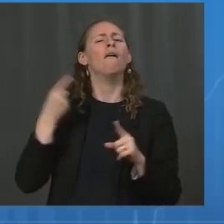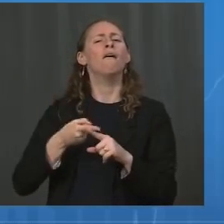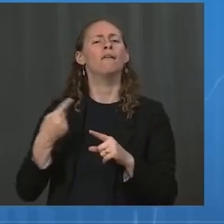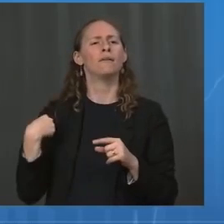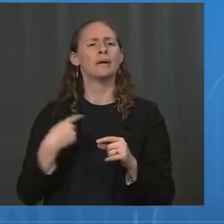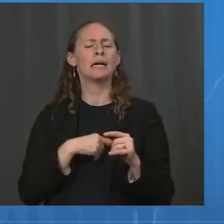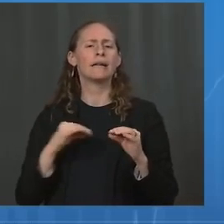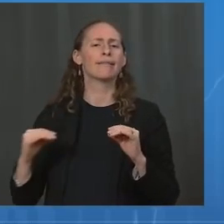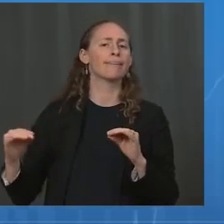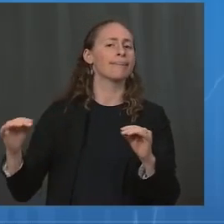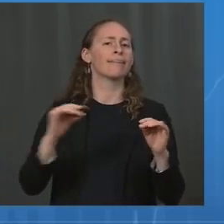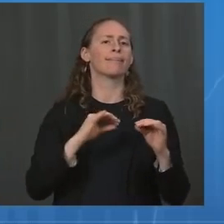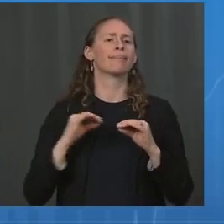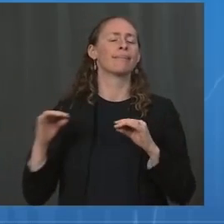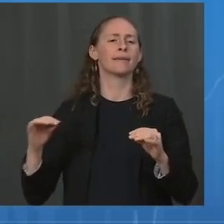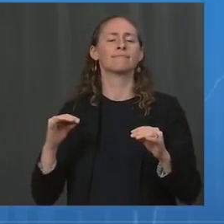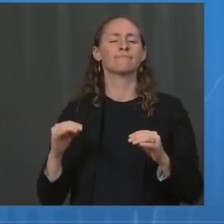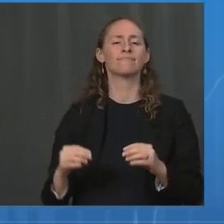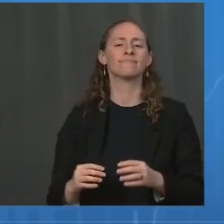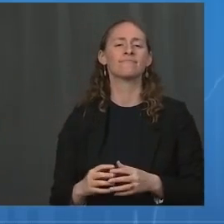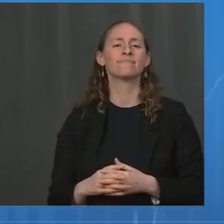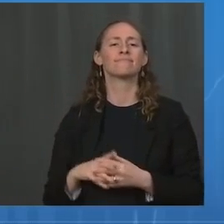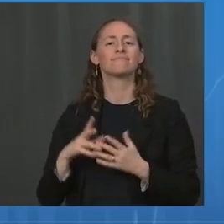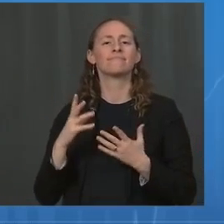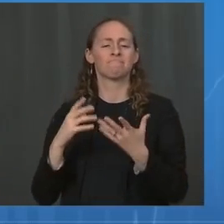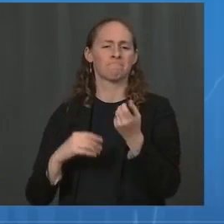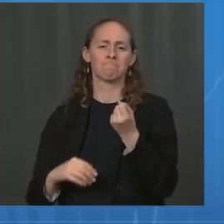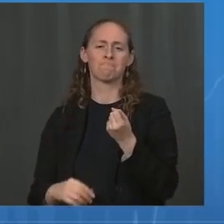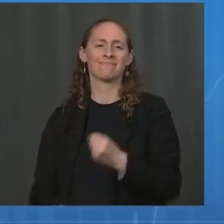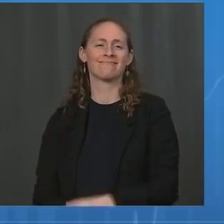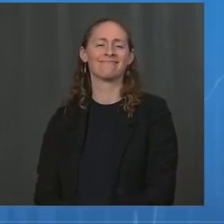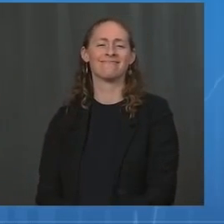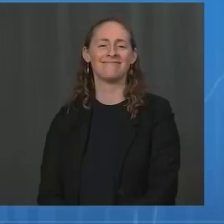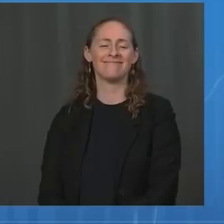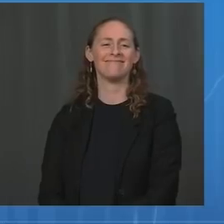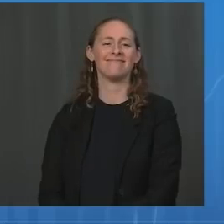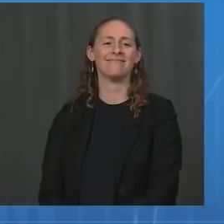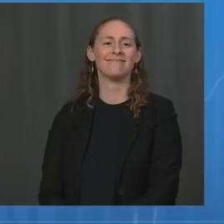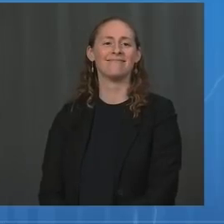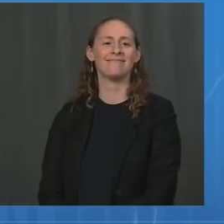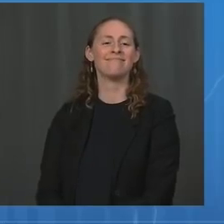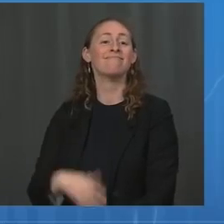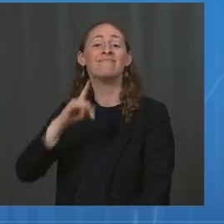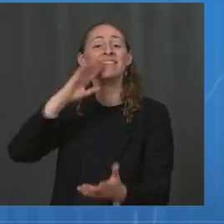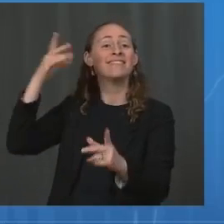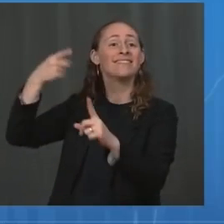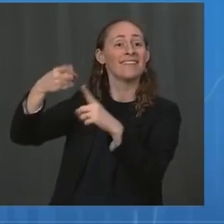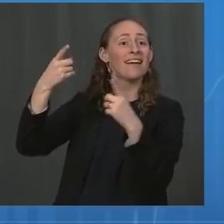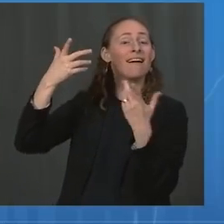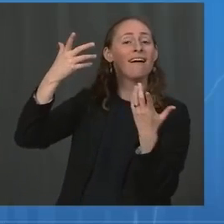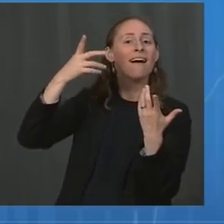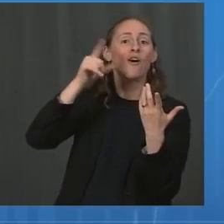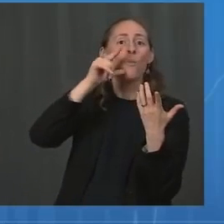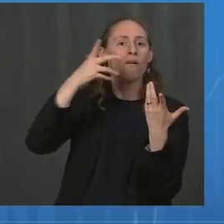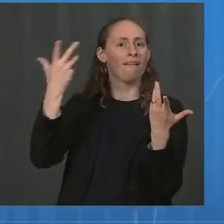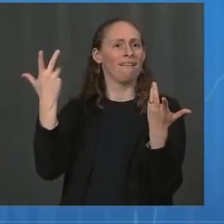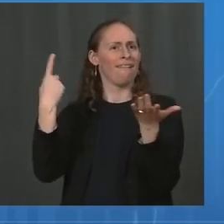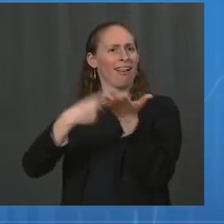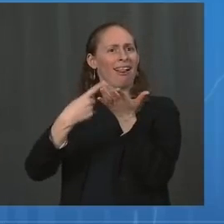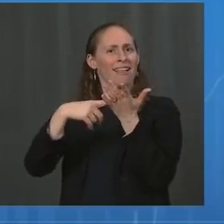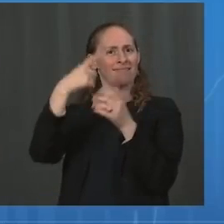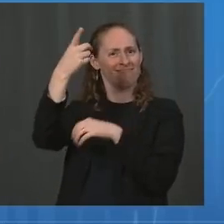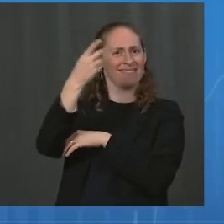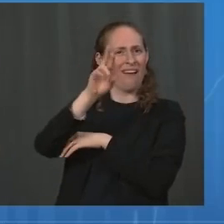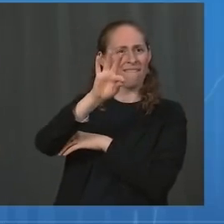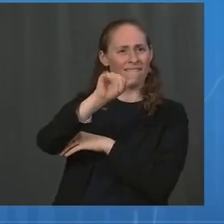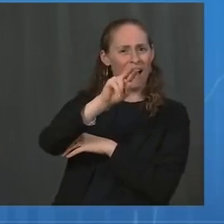the nation's leading public health officials, including Dr. Walensky, Dr. Fauci, Surgeon General Vivek Murphy, Dr.